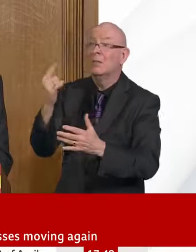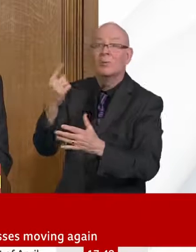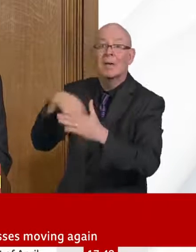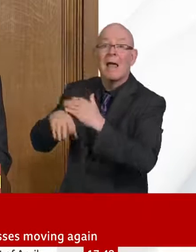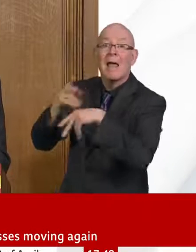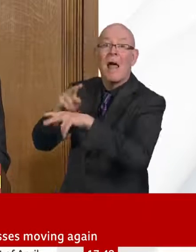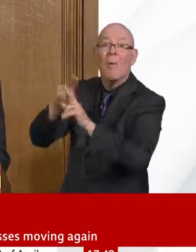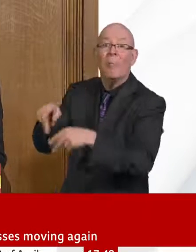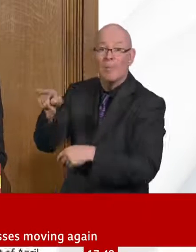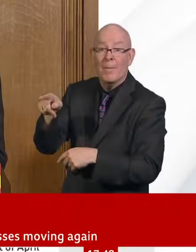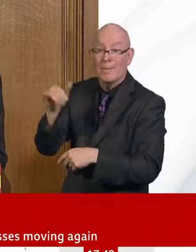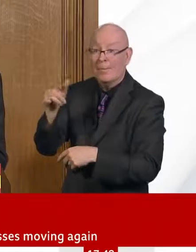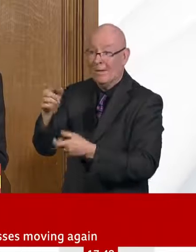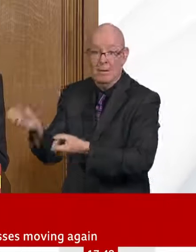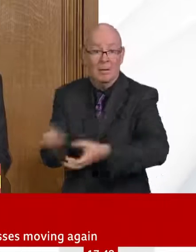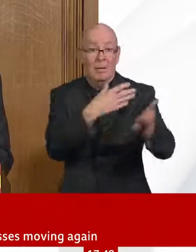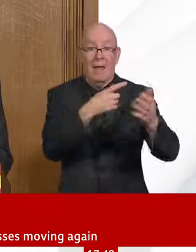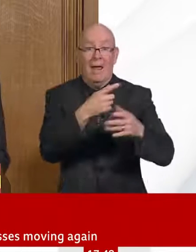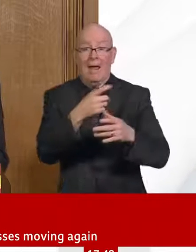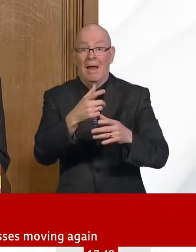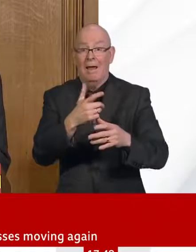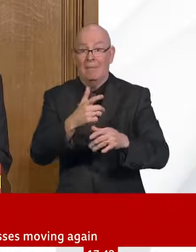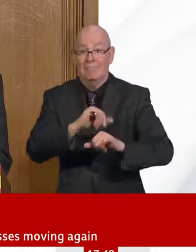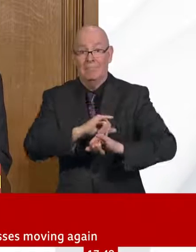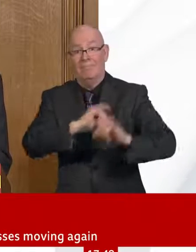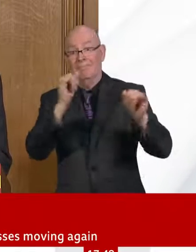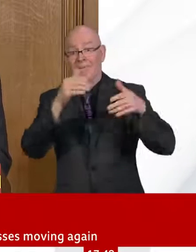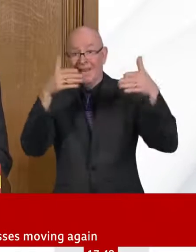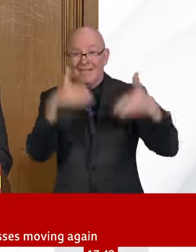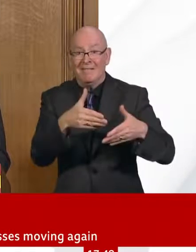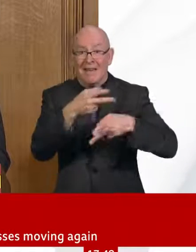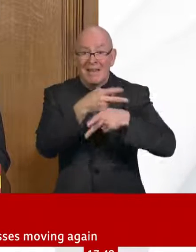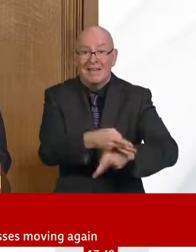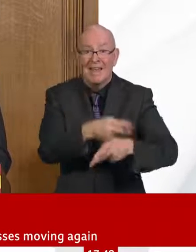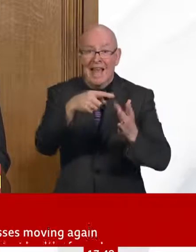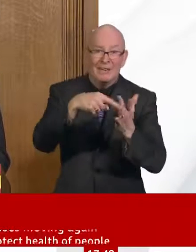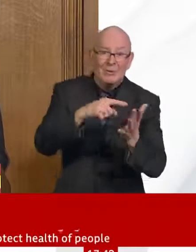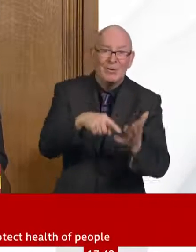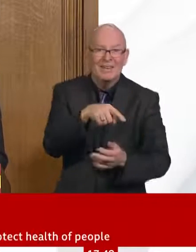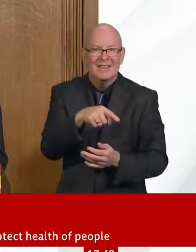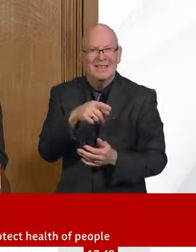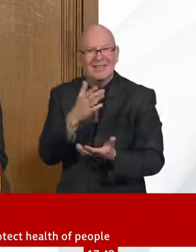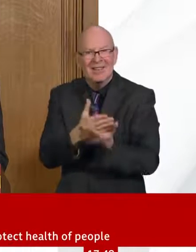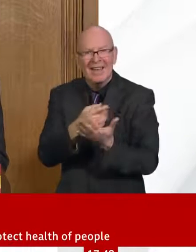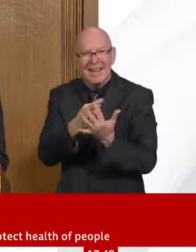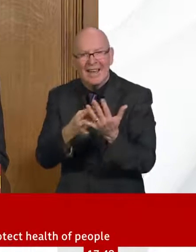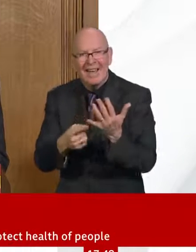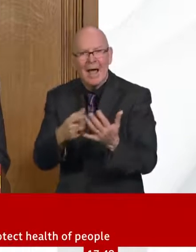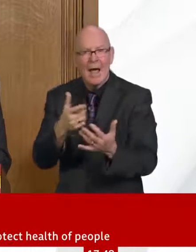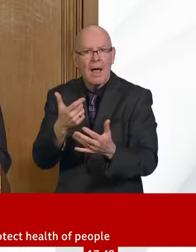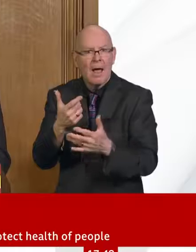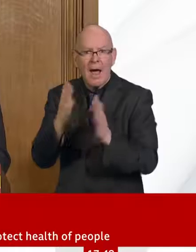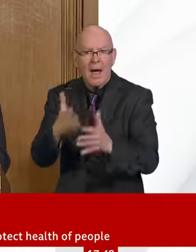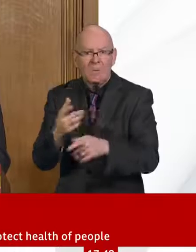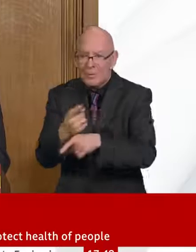general beds on the ward as well, has been to allow clinicians to continue to have those discussions and make those decisions in